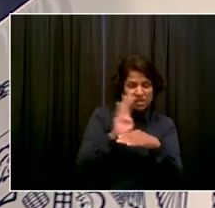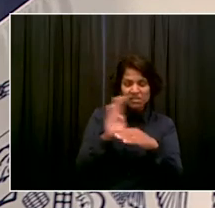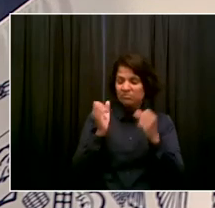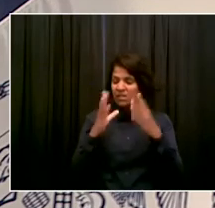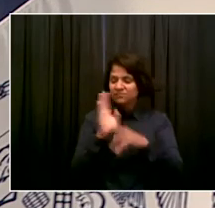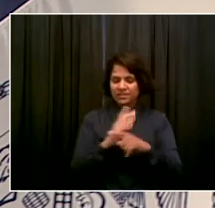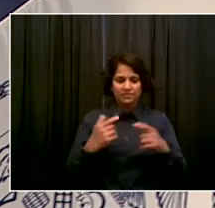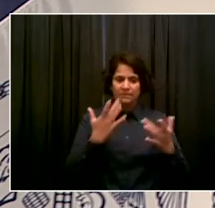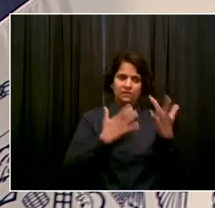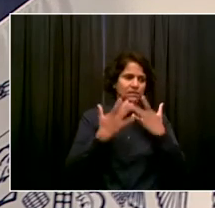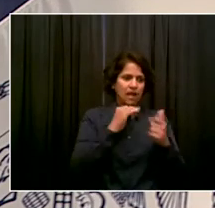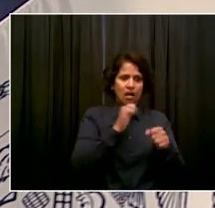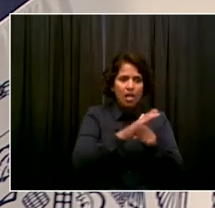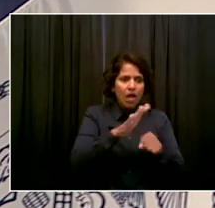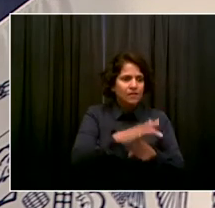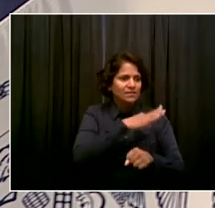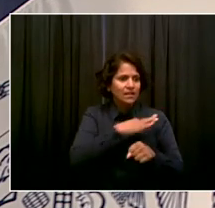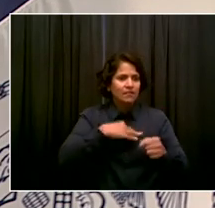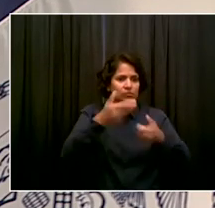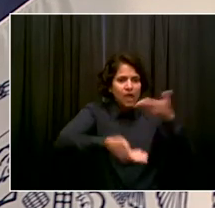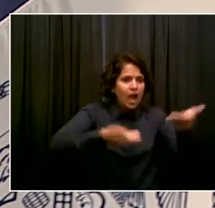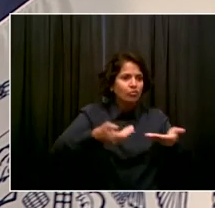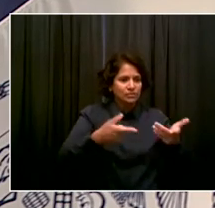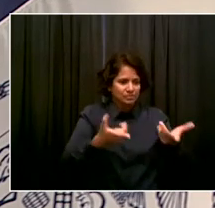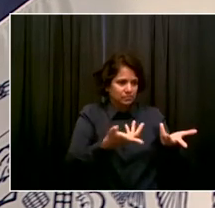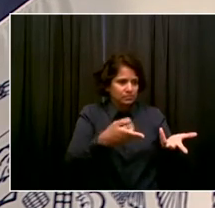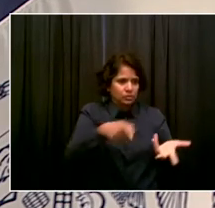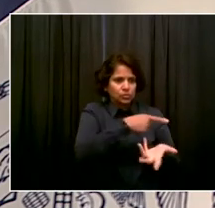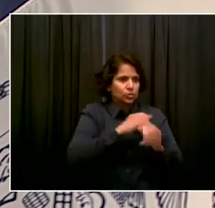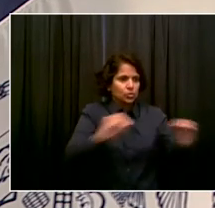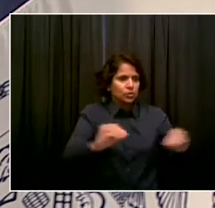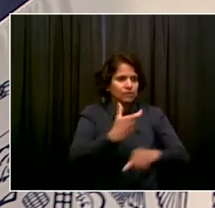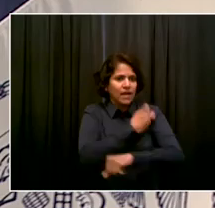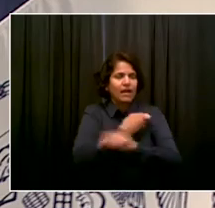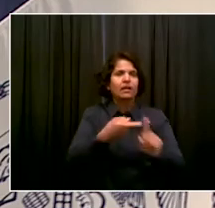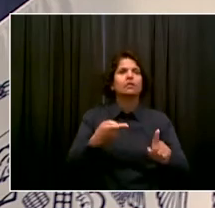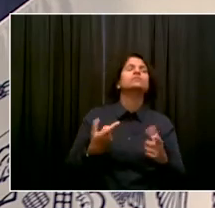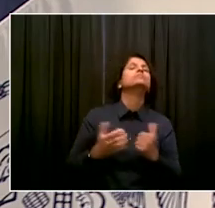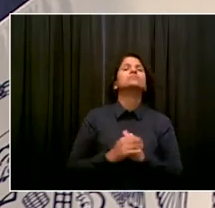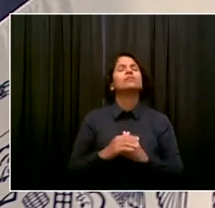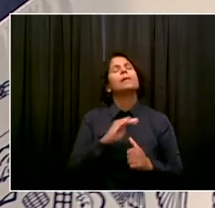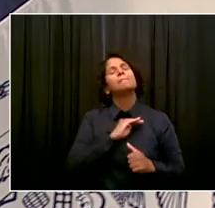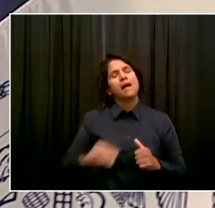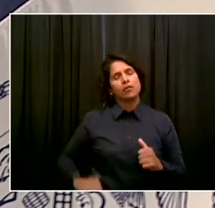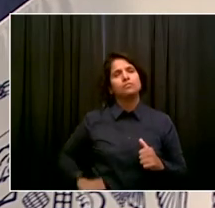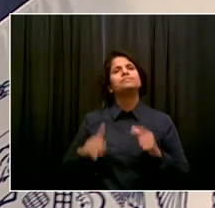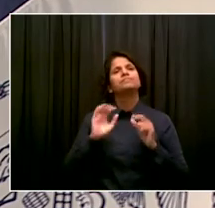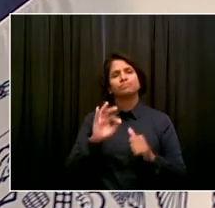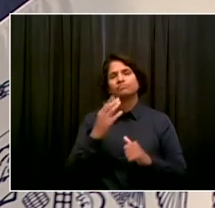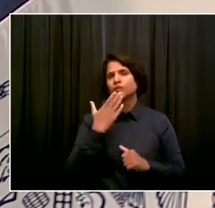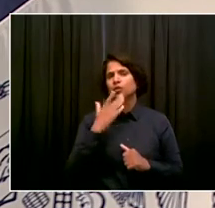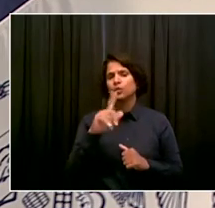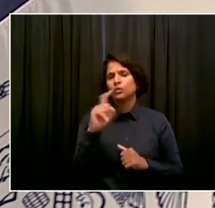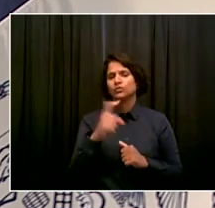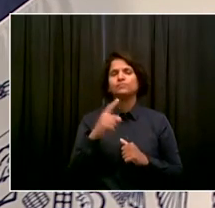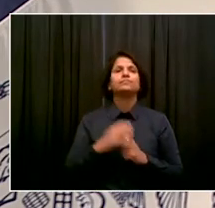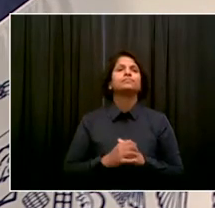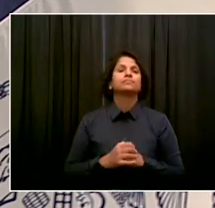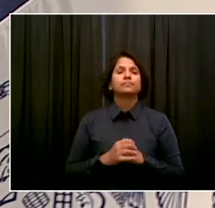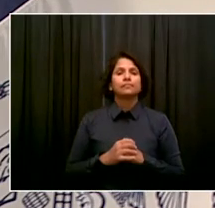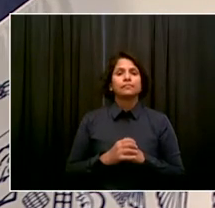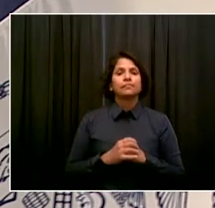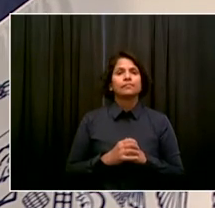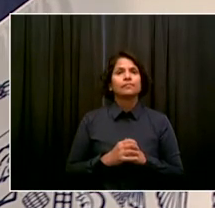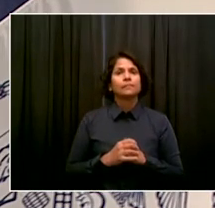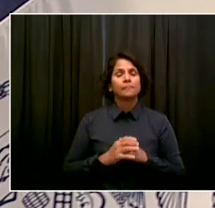already way before COVID plays an important role in restaurant inspections. But first on